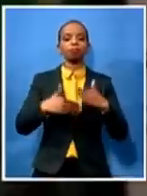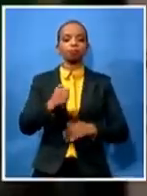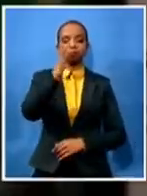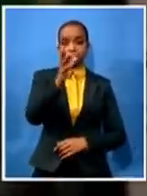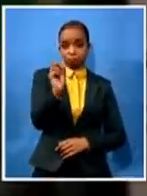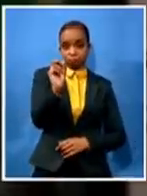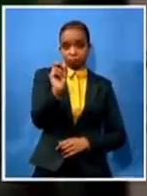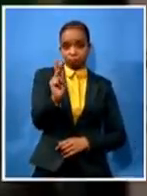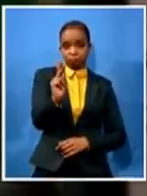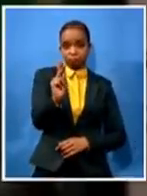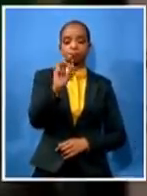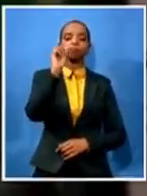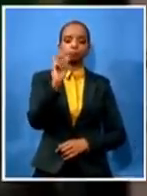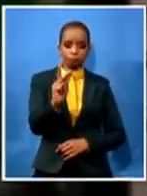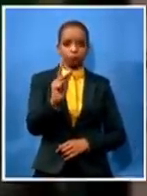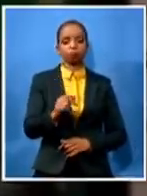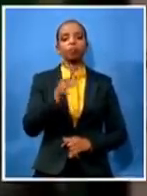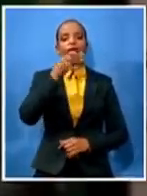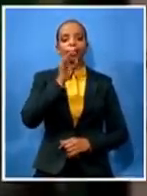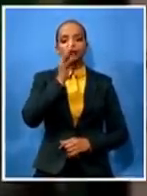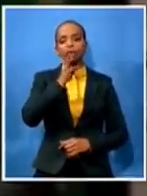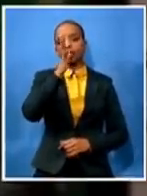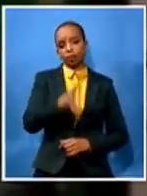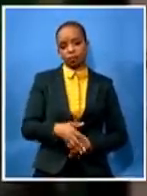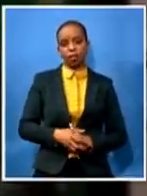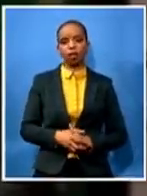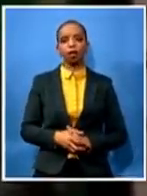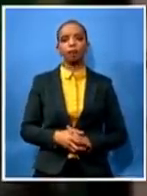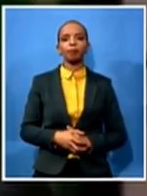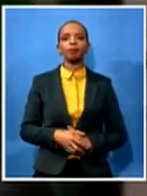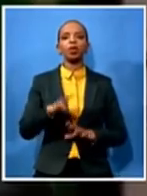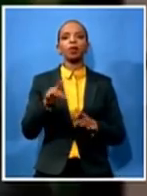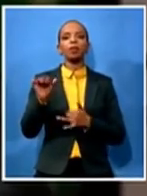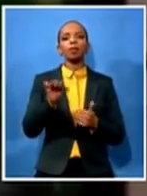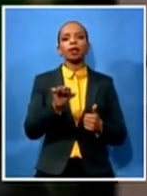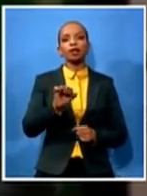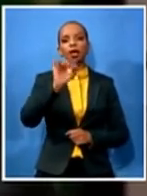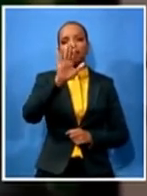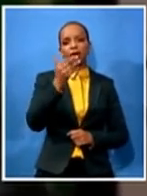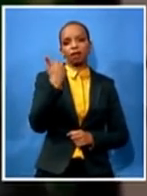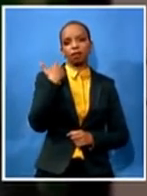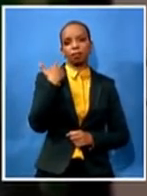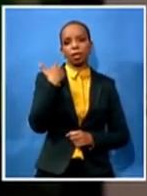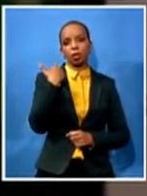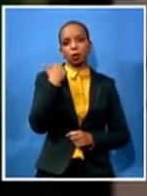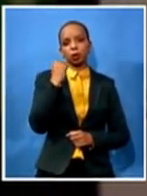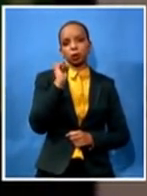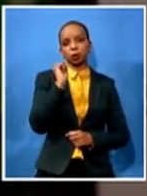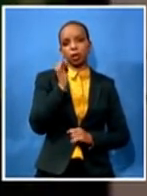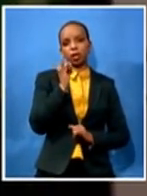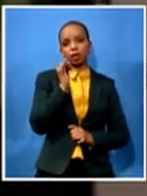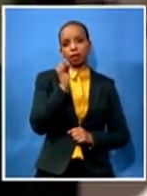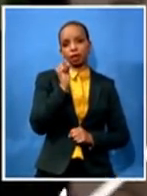the time is 25 past 11 we will resume at 22 12.